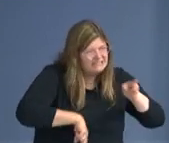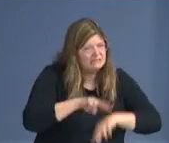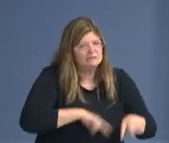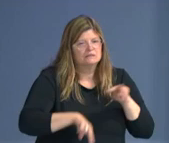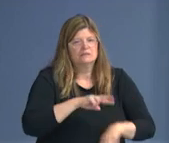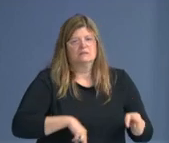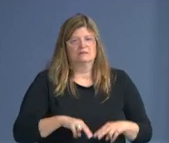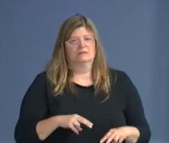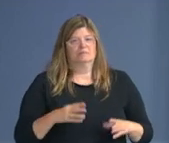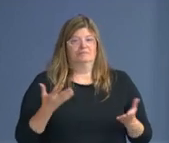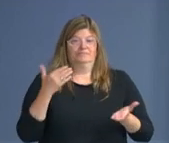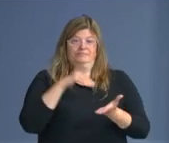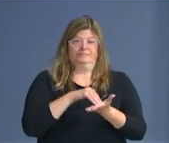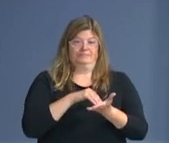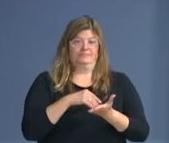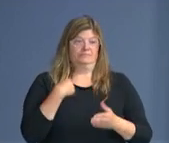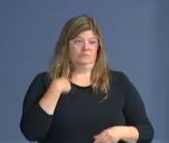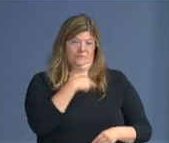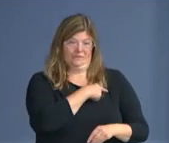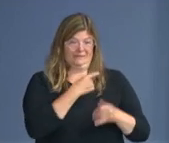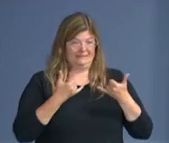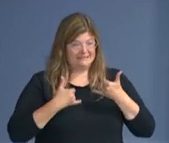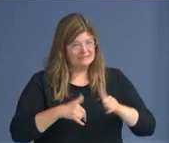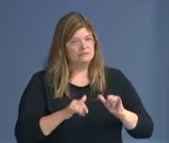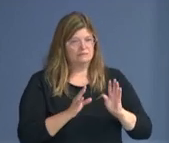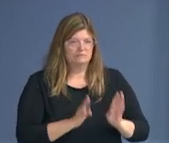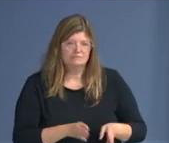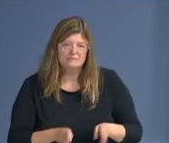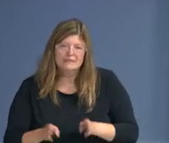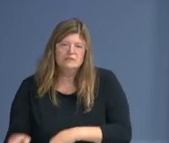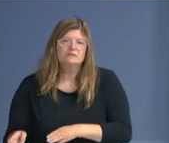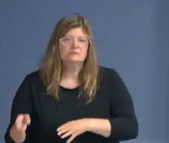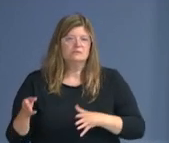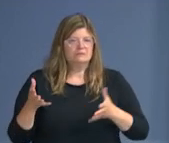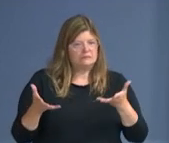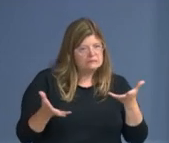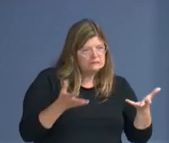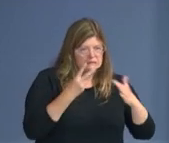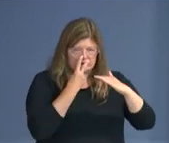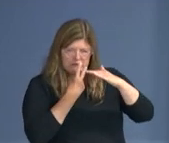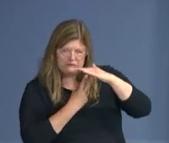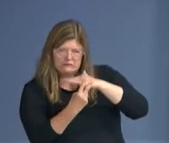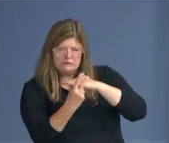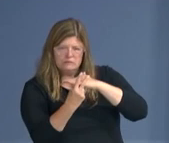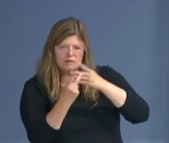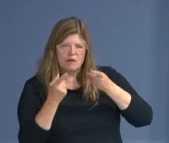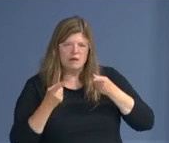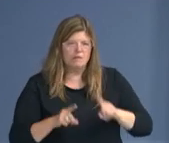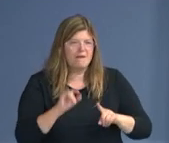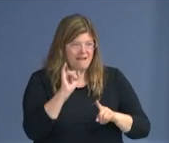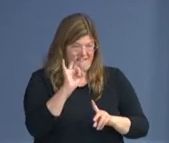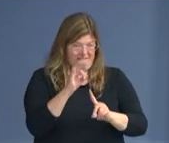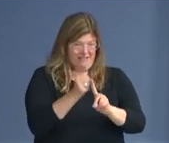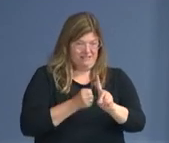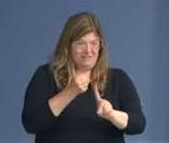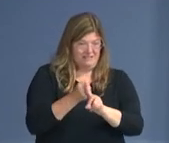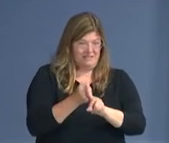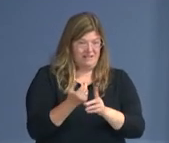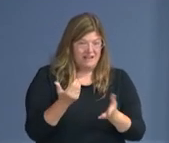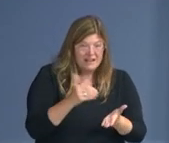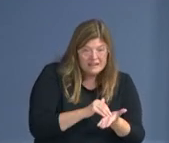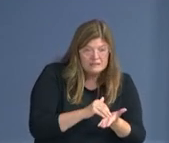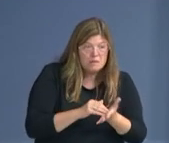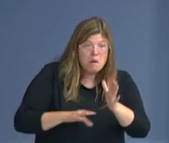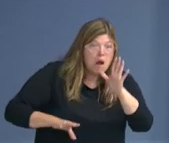prepare, uh, we are working with our healthcare provider community in terms of what it looks like to ensure that we have a